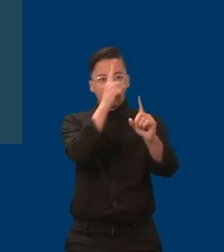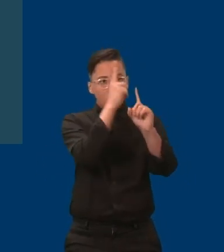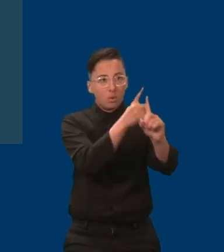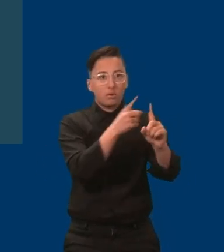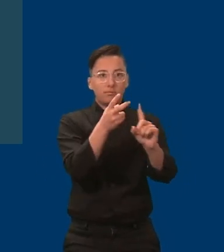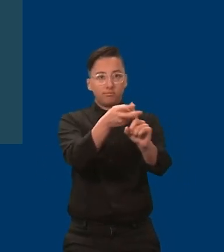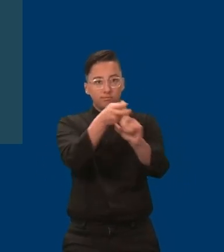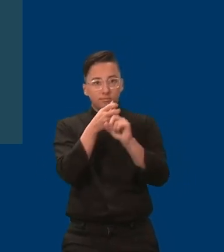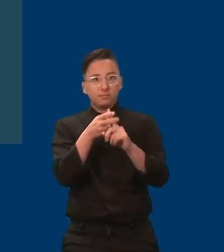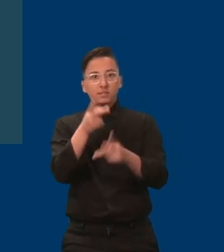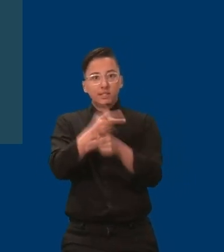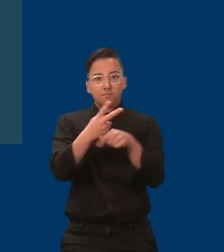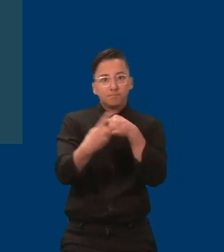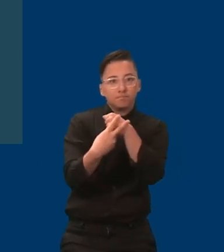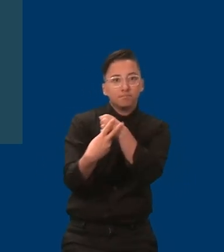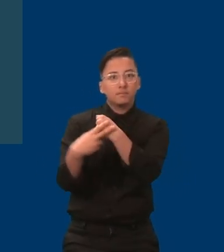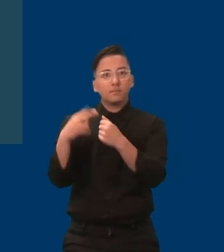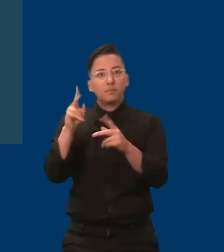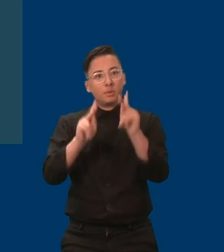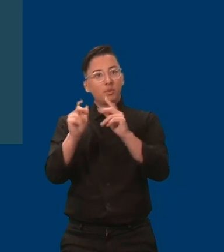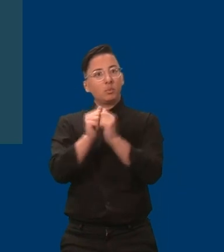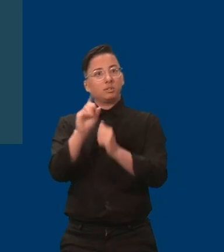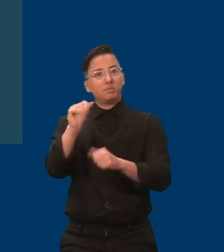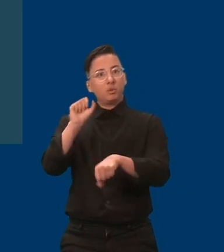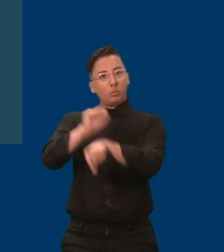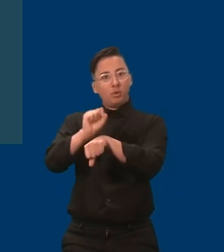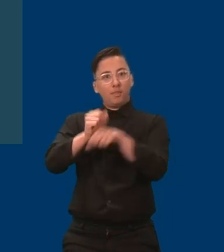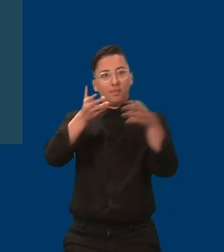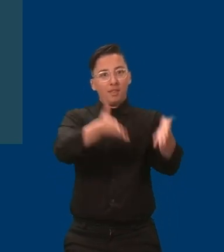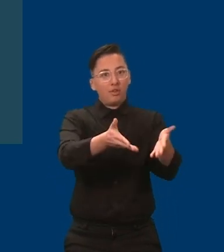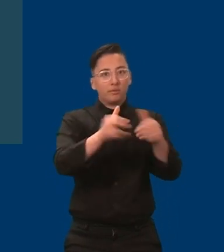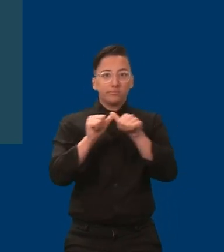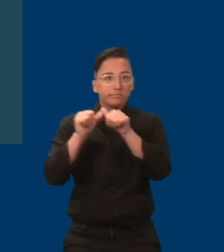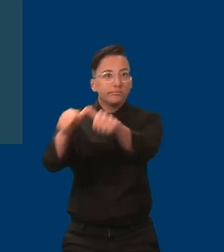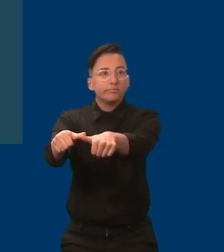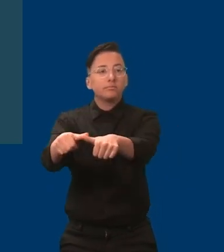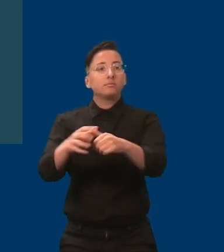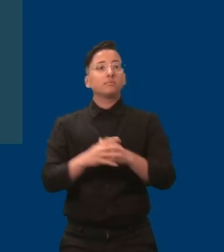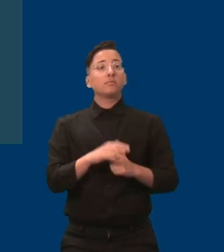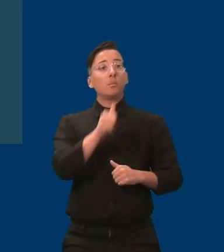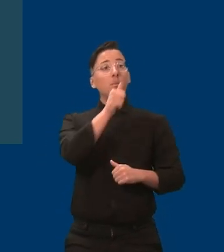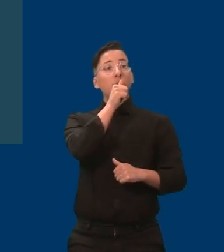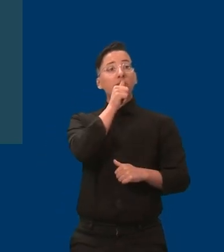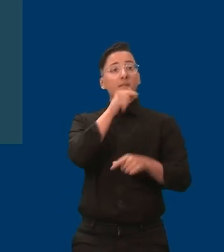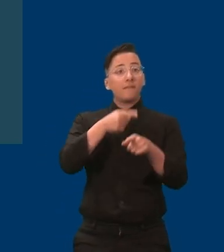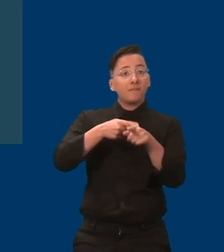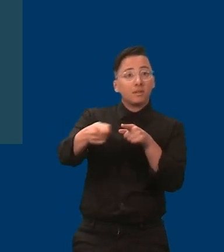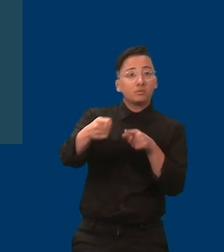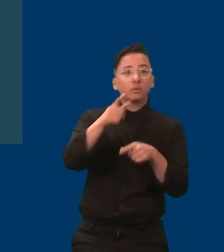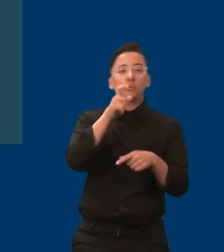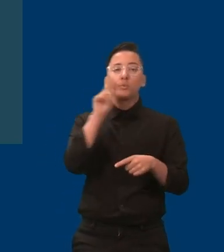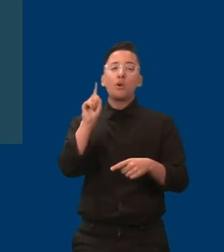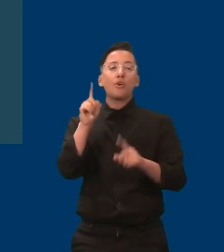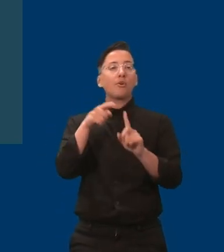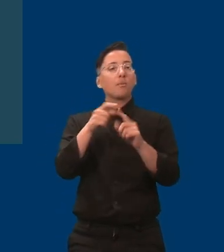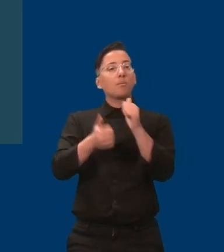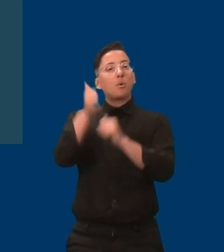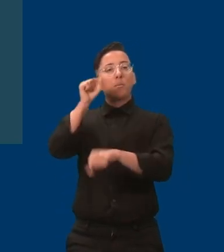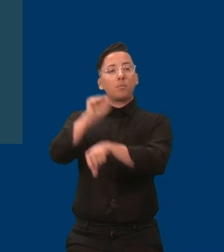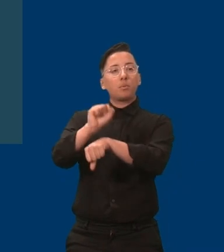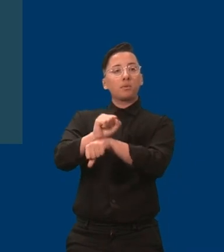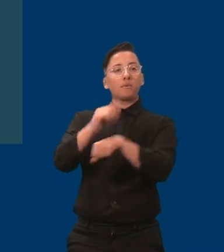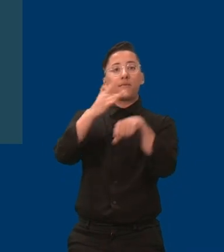And in the private sector where most Minnesota jobs are found, there is no incentive to hire and retain workers with disabilities.